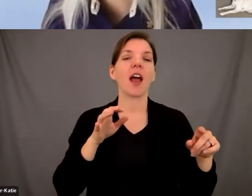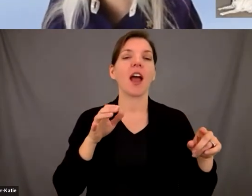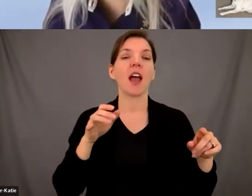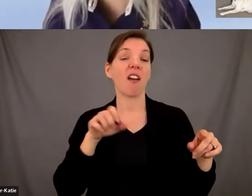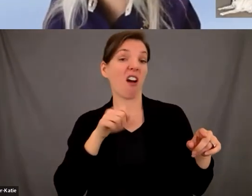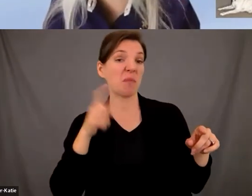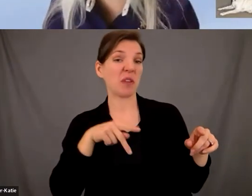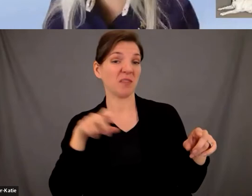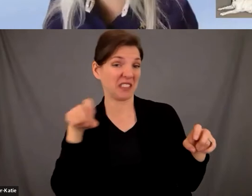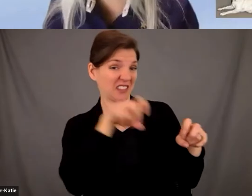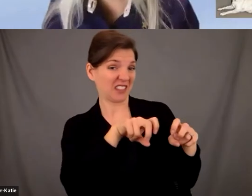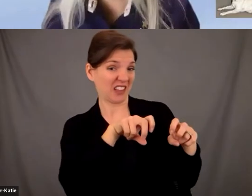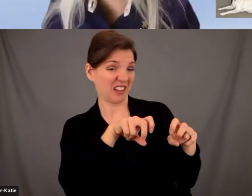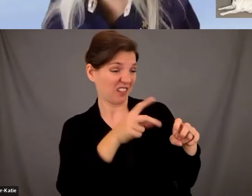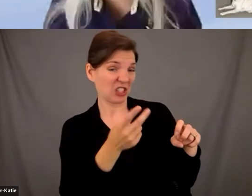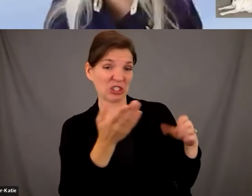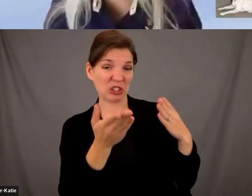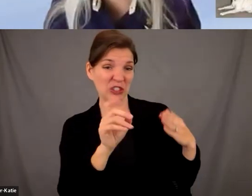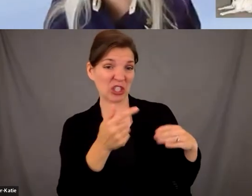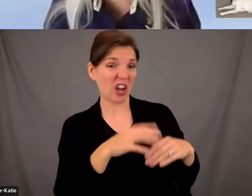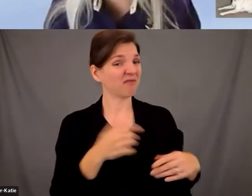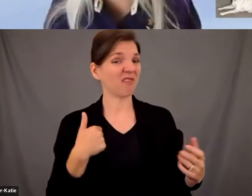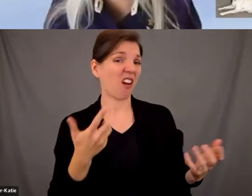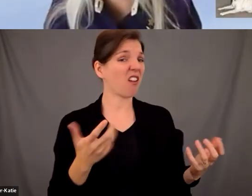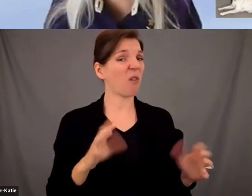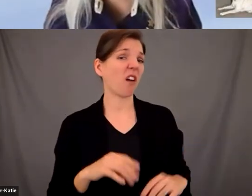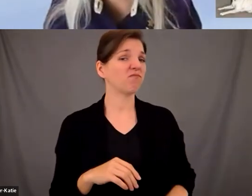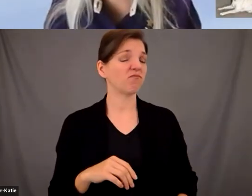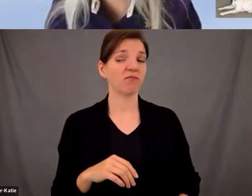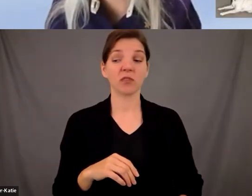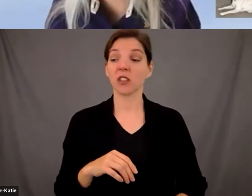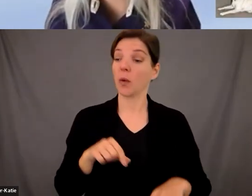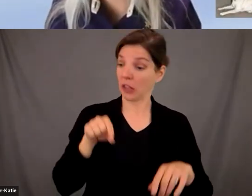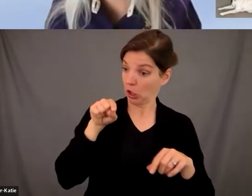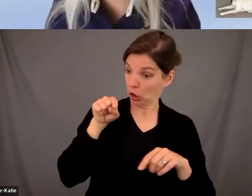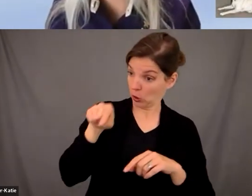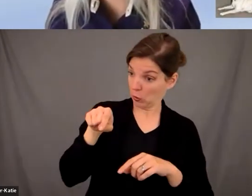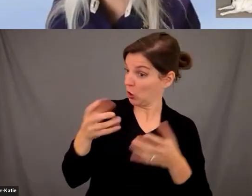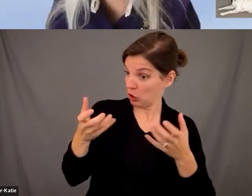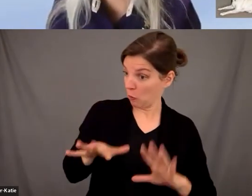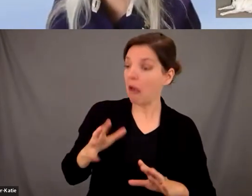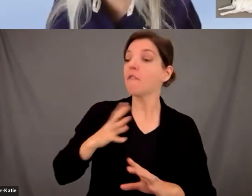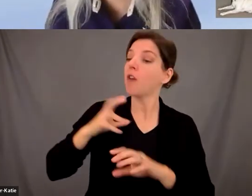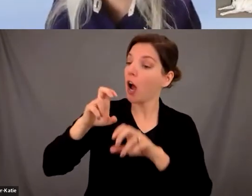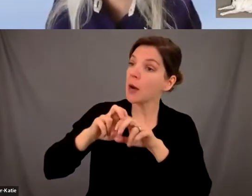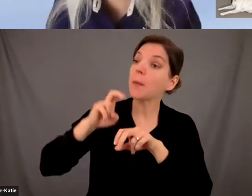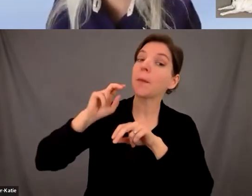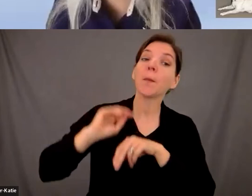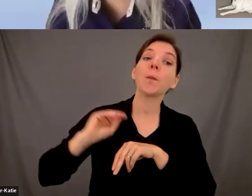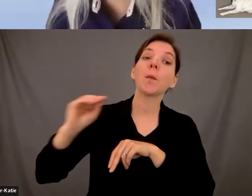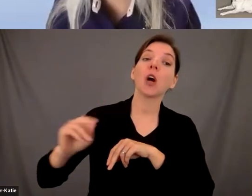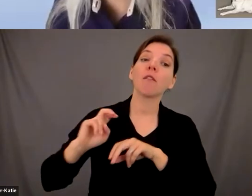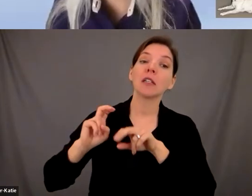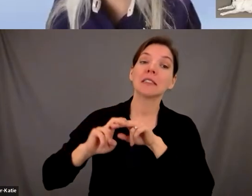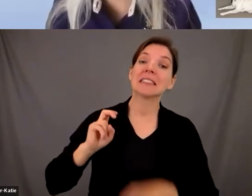to a service dog well then you can move the person that doesn't want to sit next to a service dog um that is basically